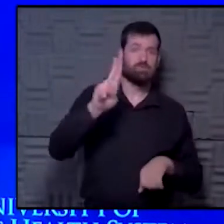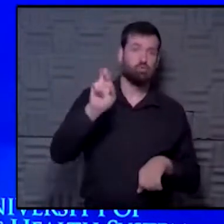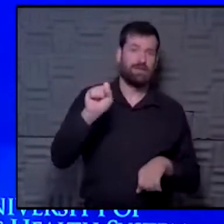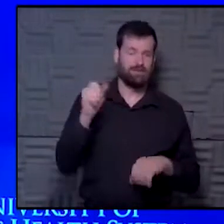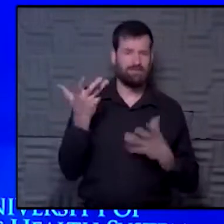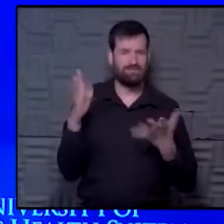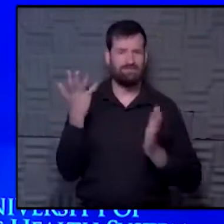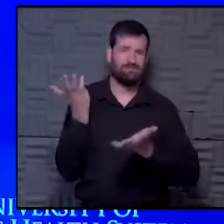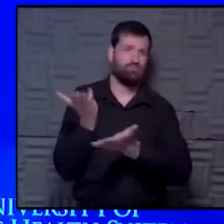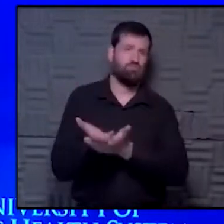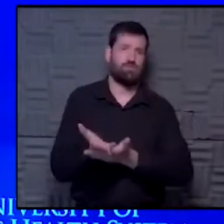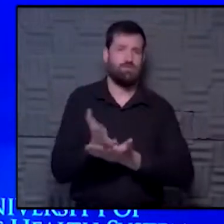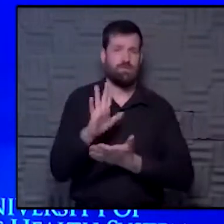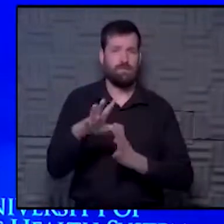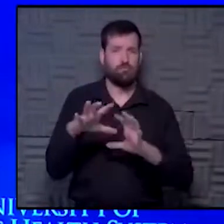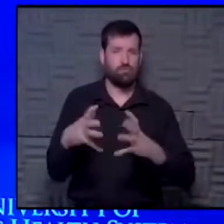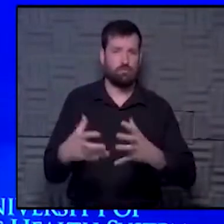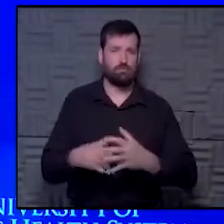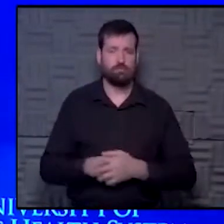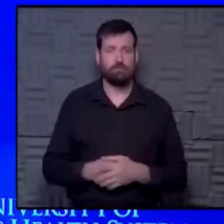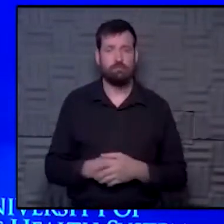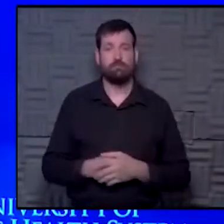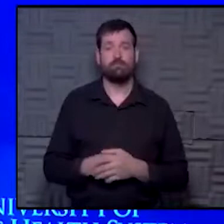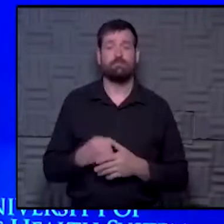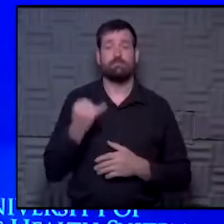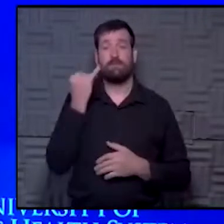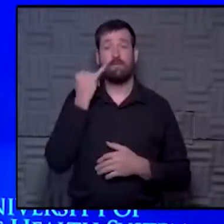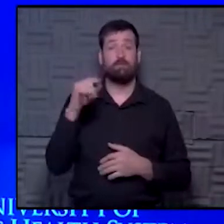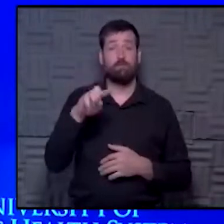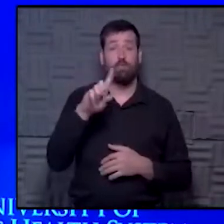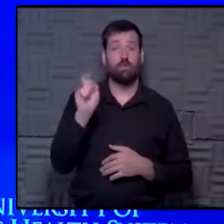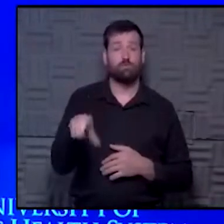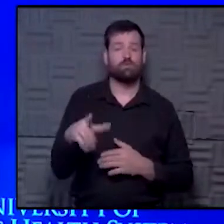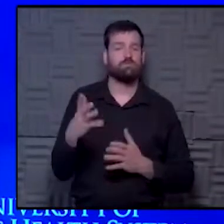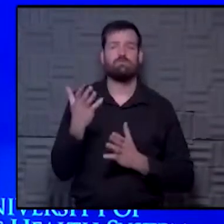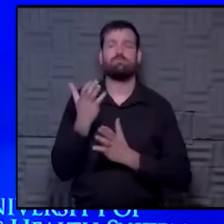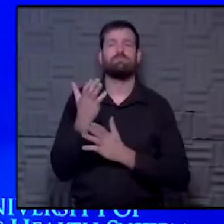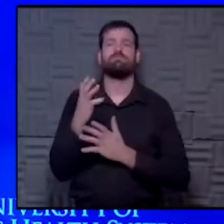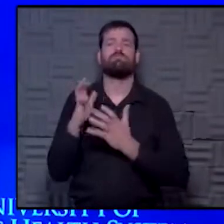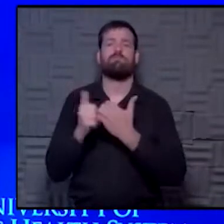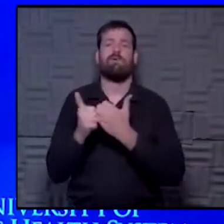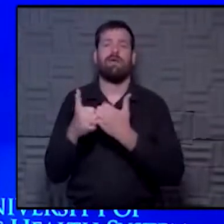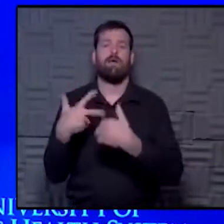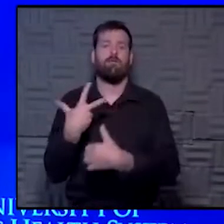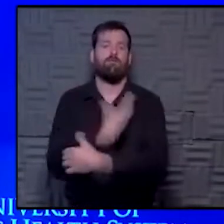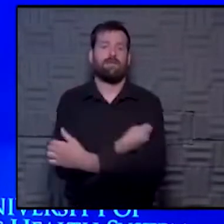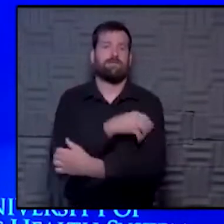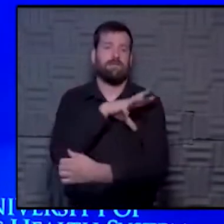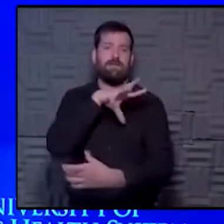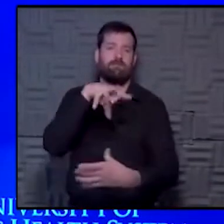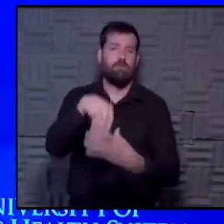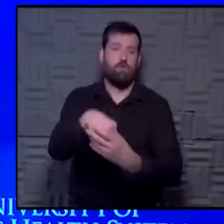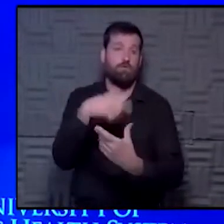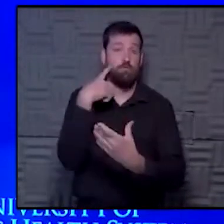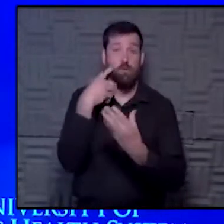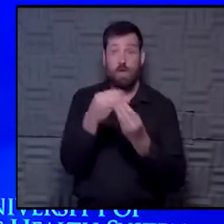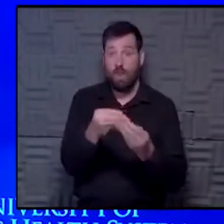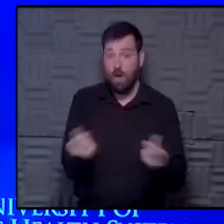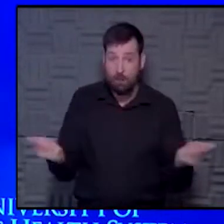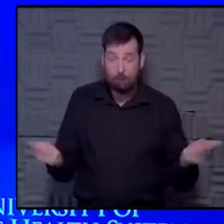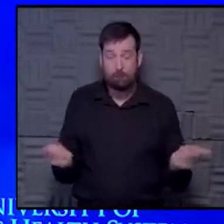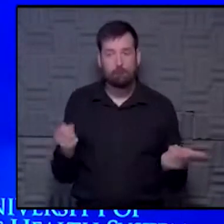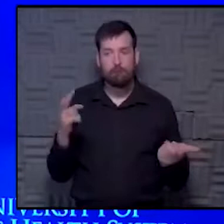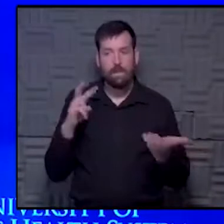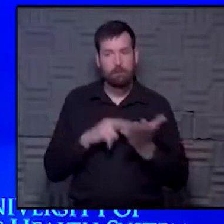in their populations. If the question is, what is the role in vaccination in getting us out of this thing?